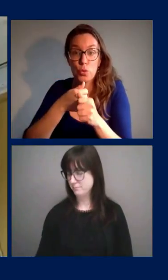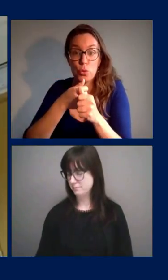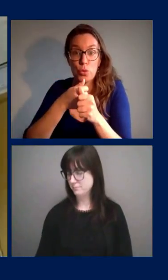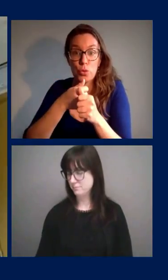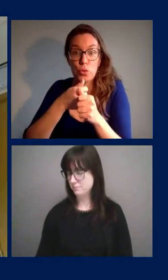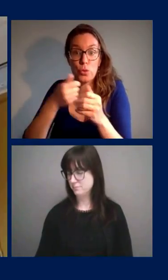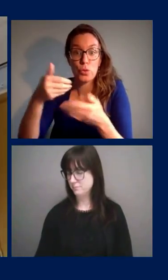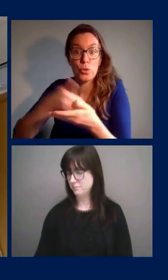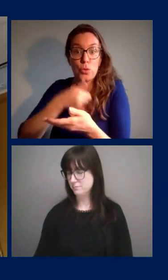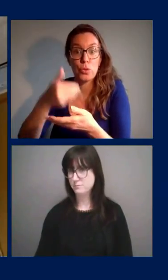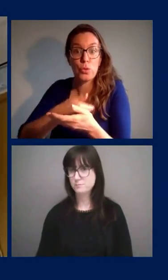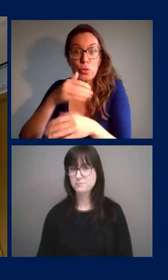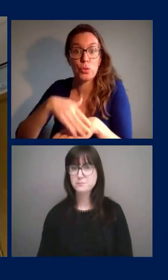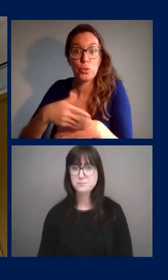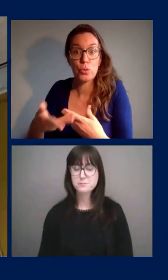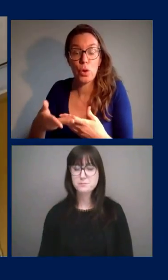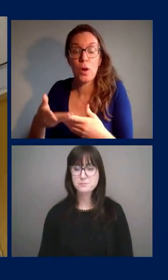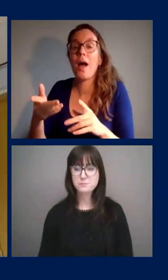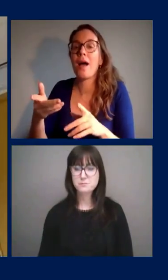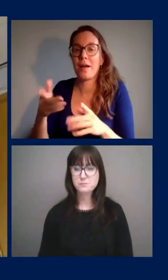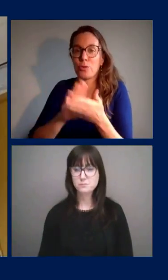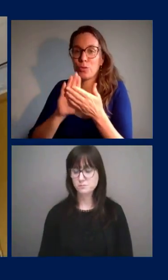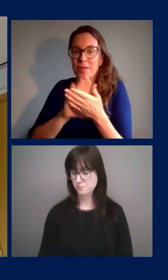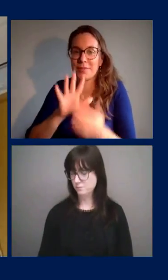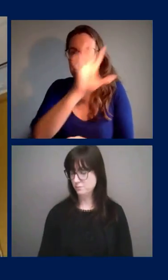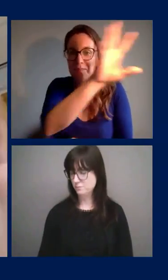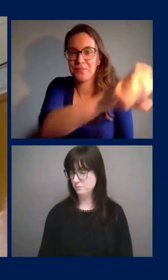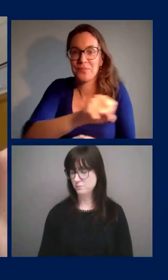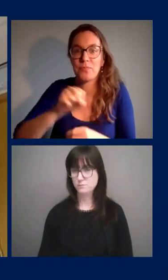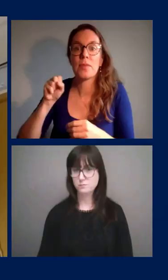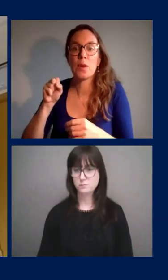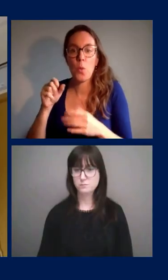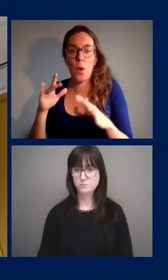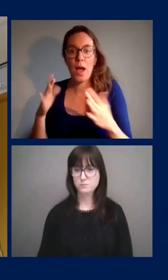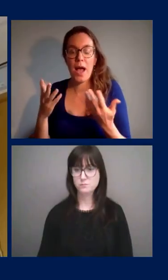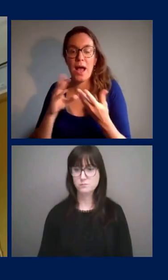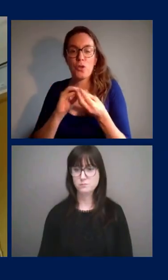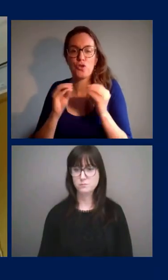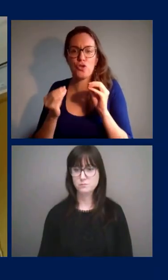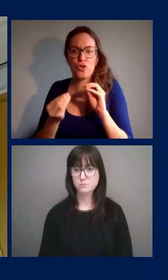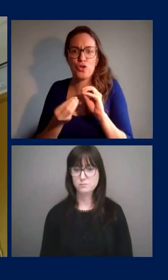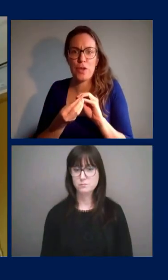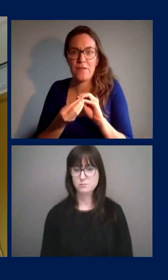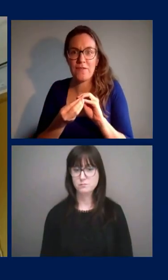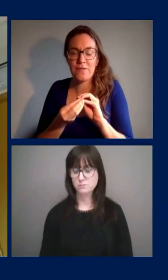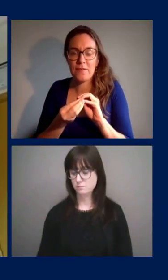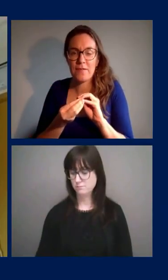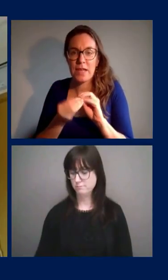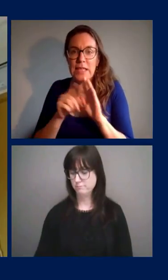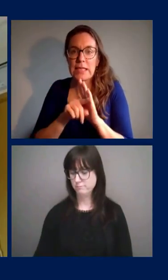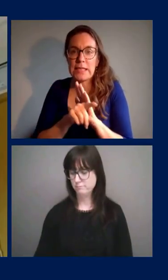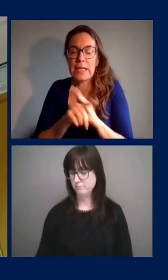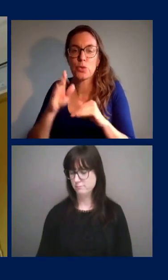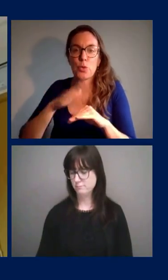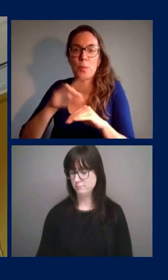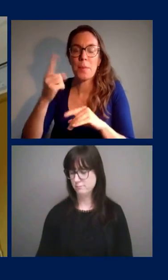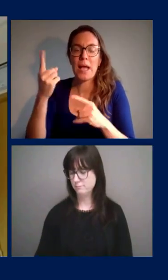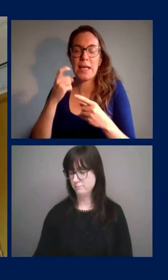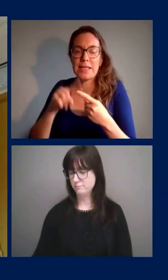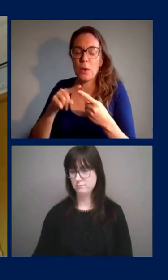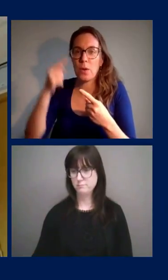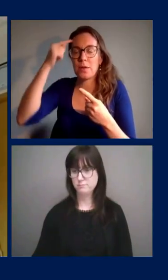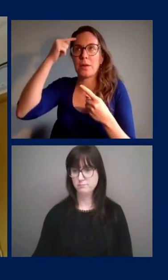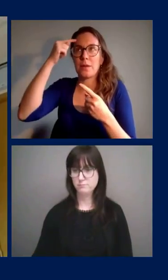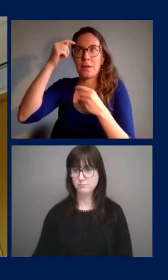I was looking for the number for your first question and I think I miss the second one first I